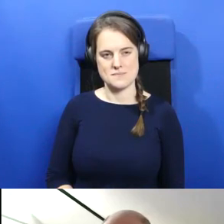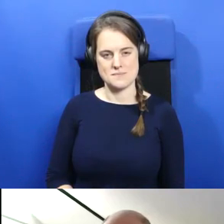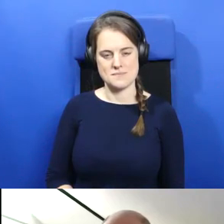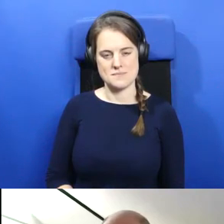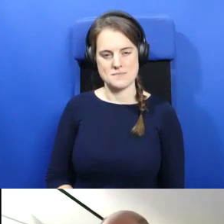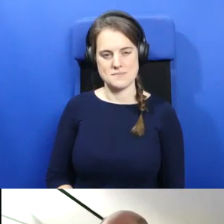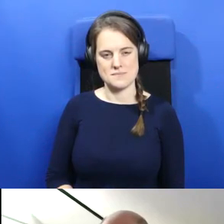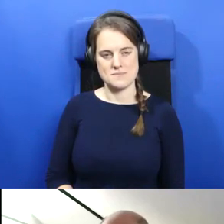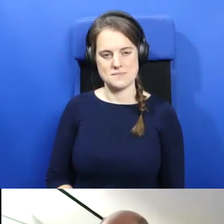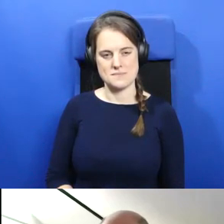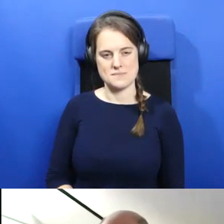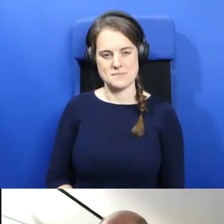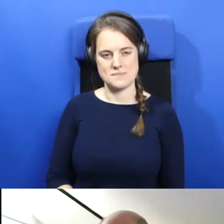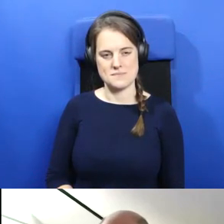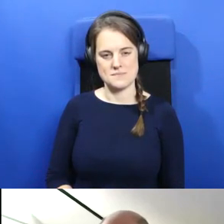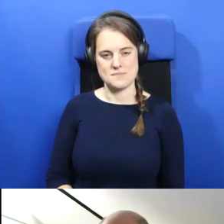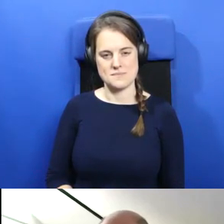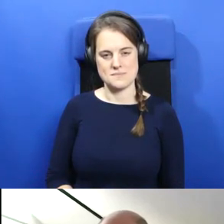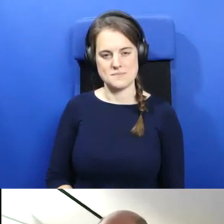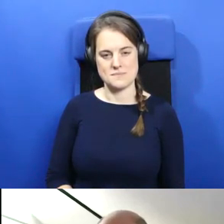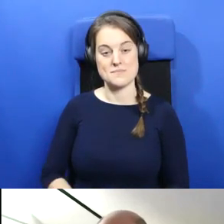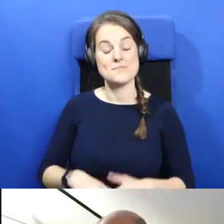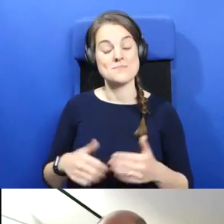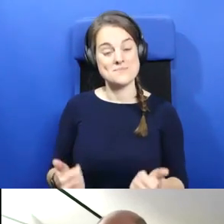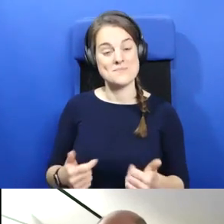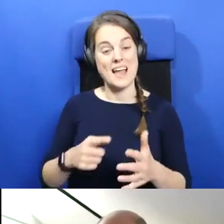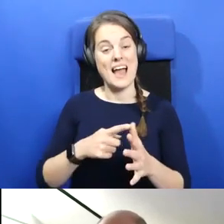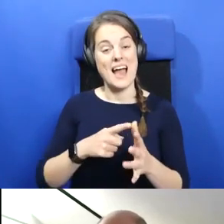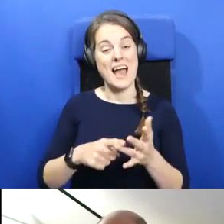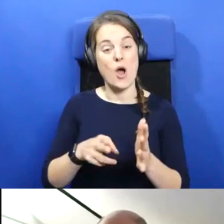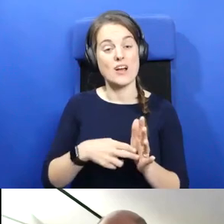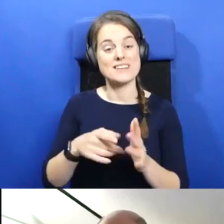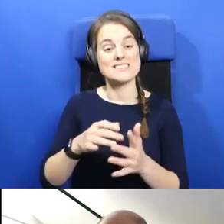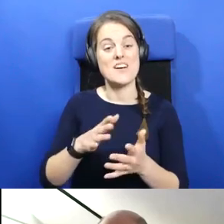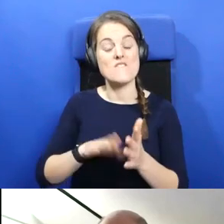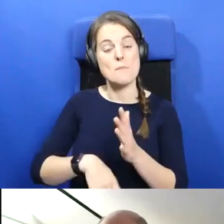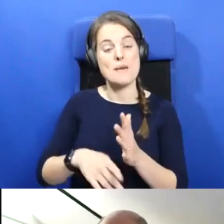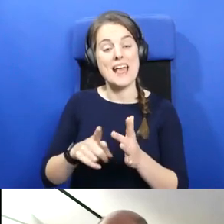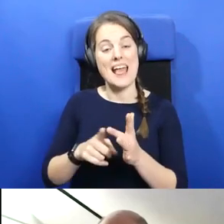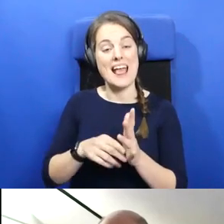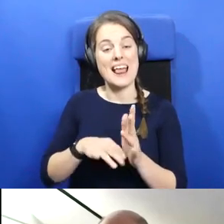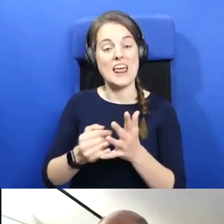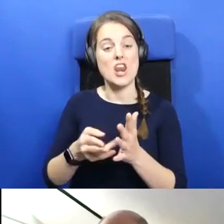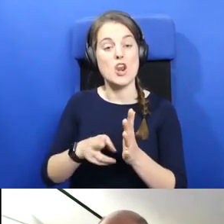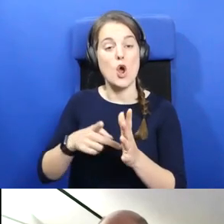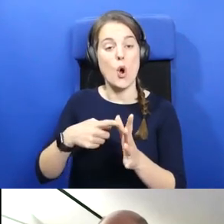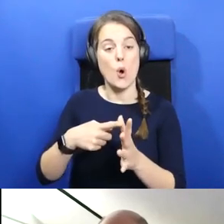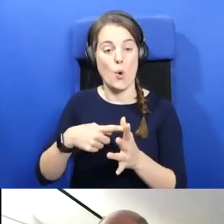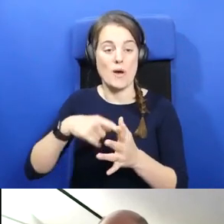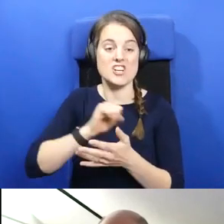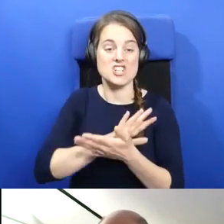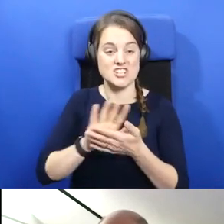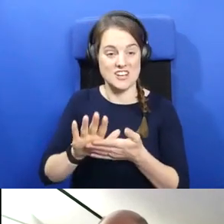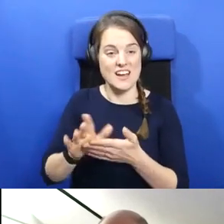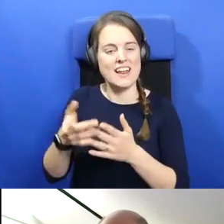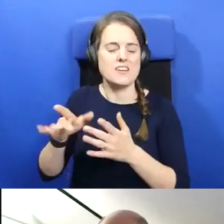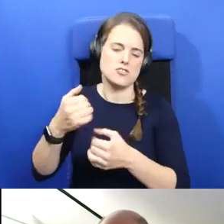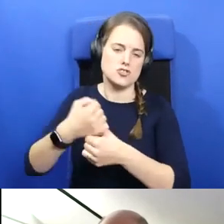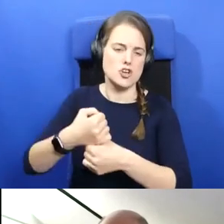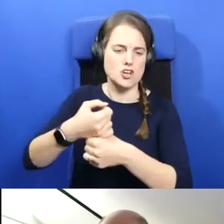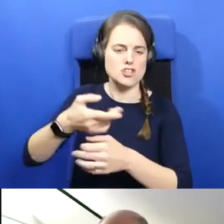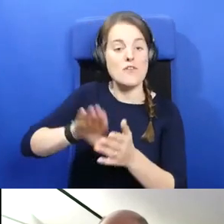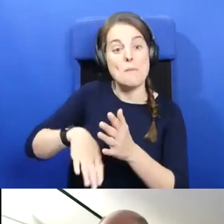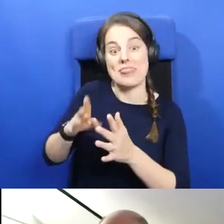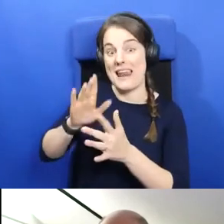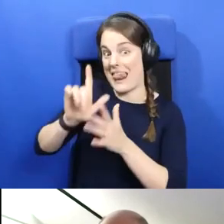So Angus is from Ilan Lois, and there is of course a church from the late Middle